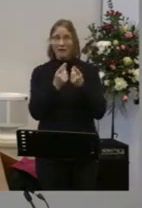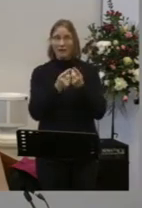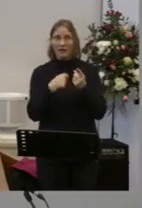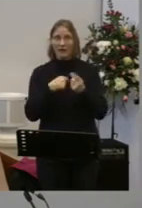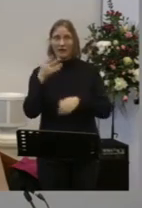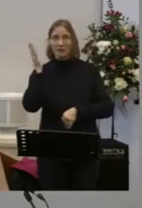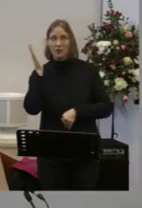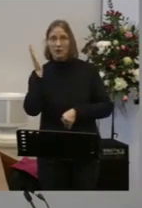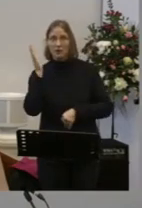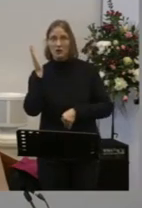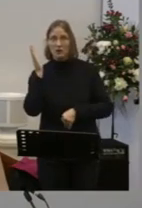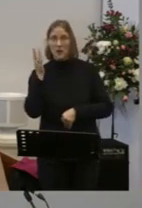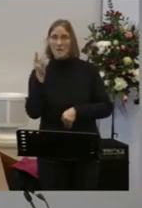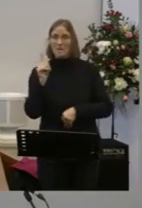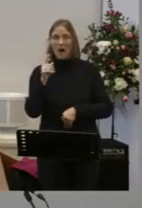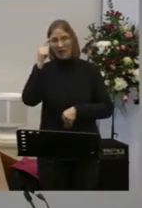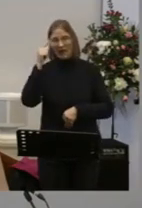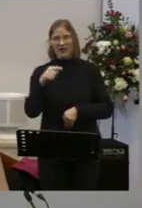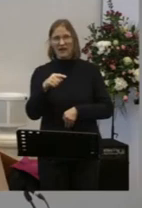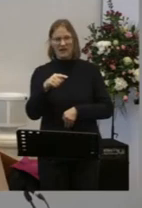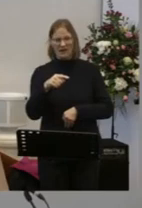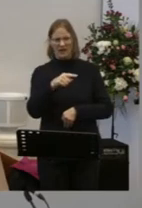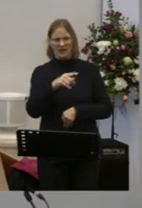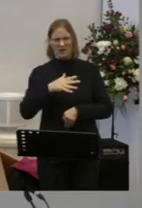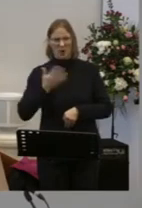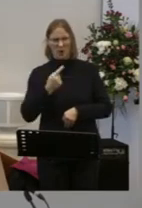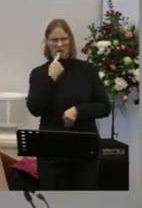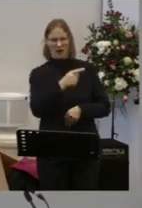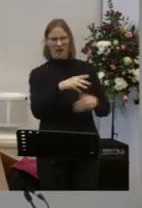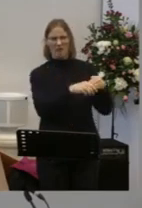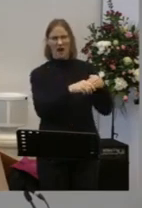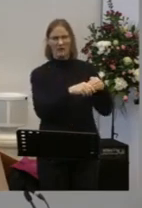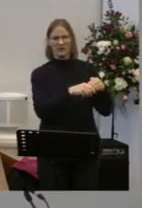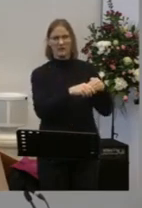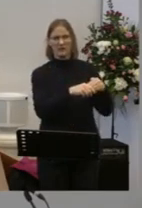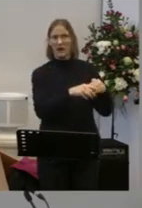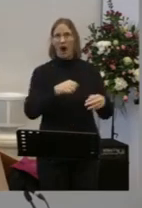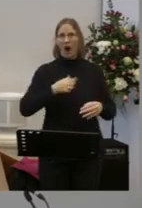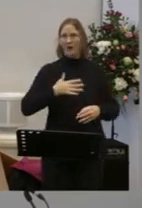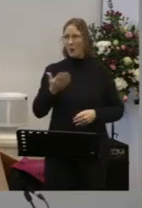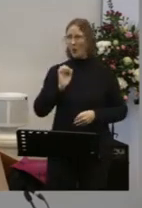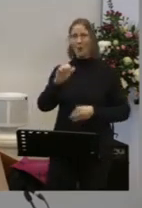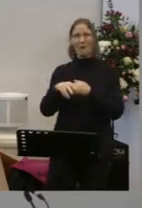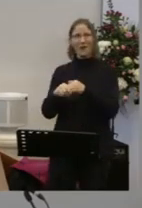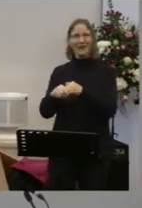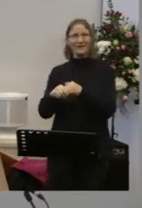said this morning And you don't think your friends Should hear that And understand that Then I don't want to be your friend